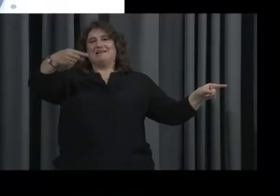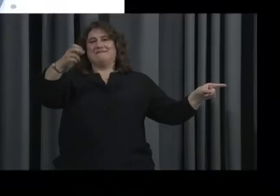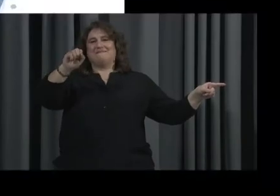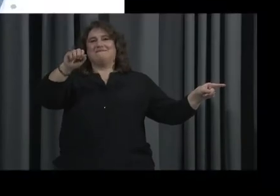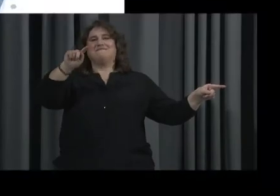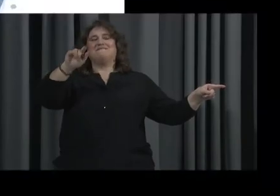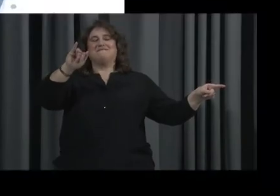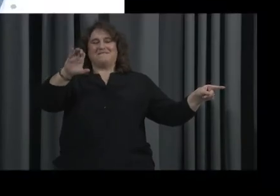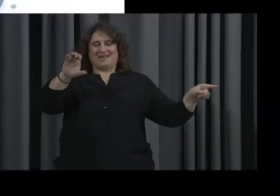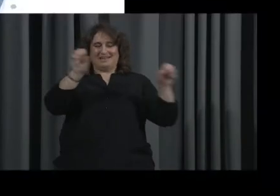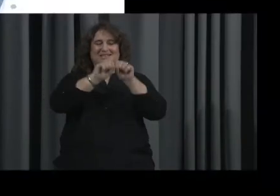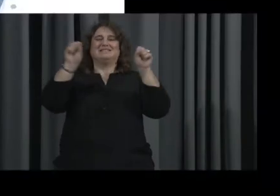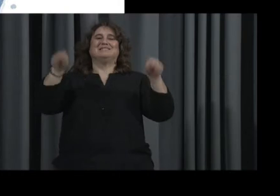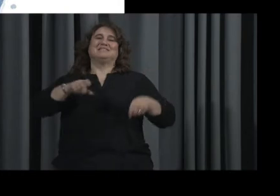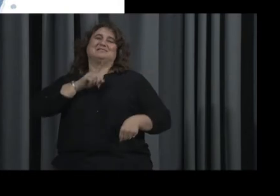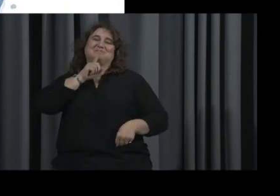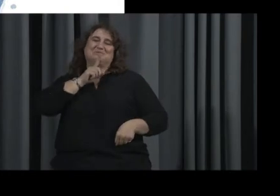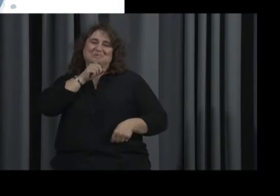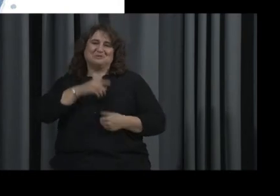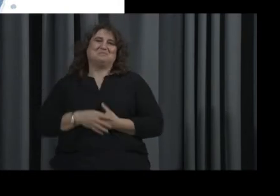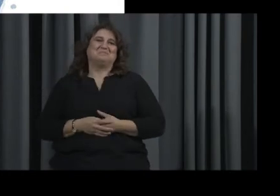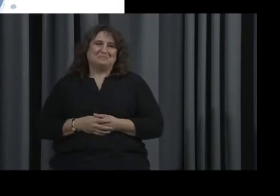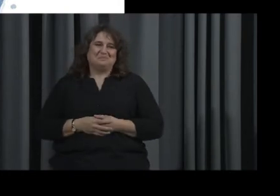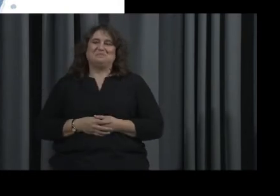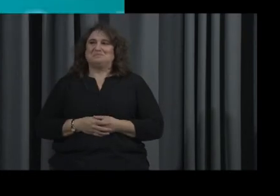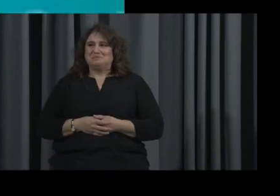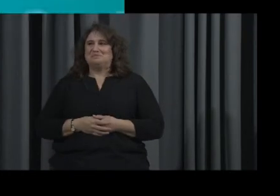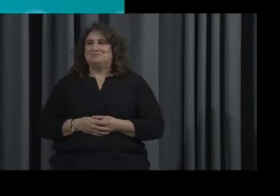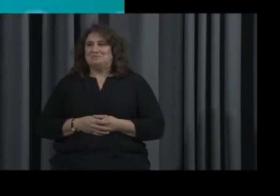right. I didn't know what that was for. Okay.